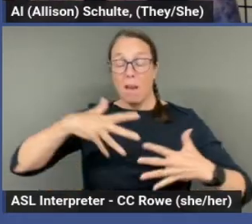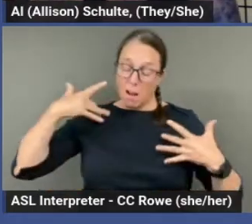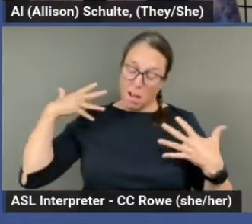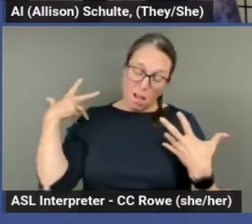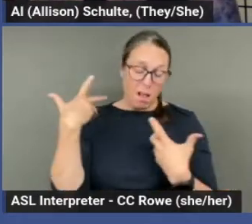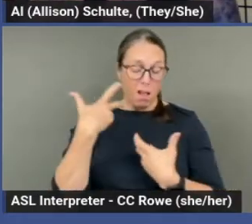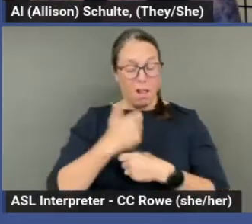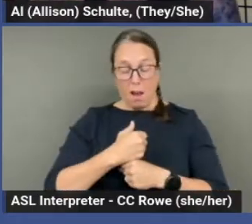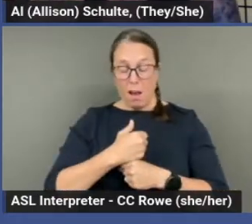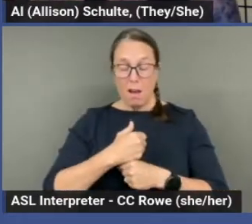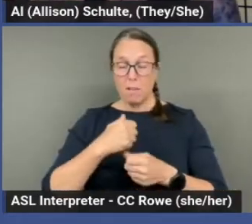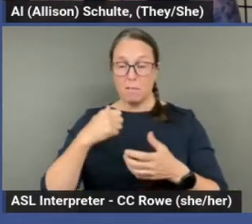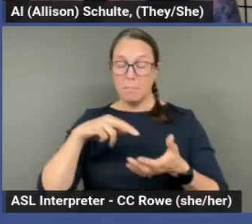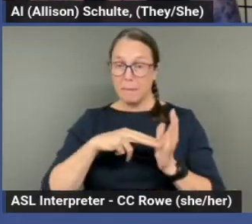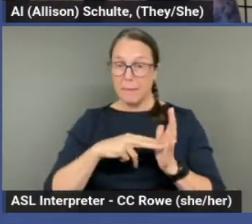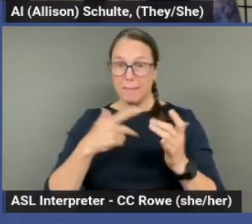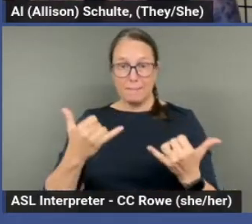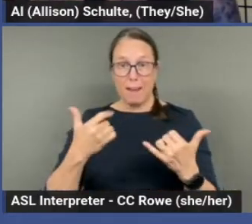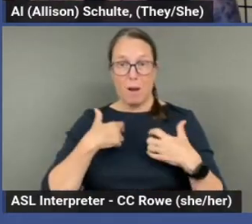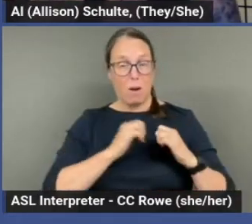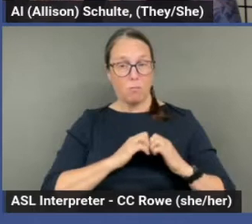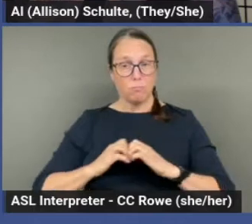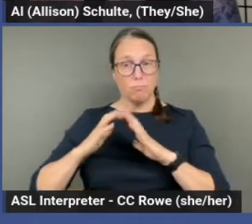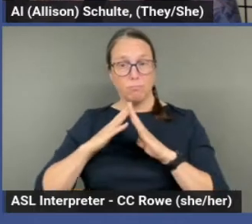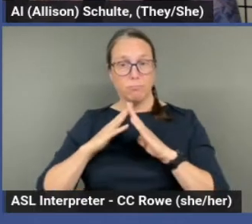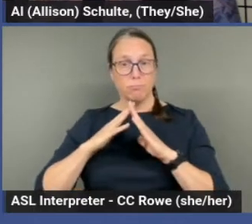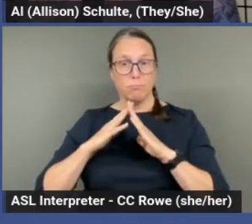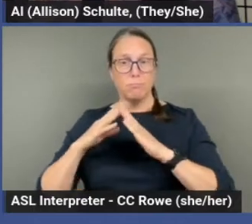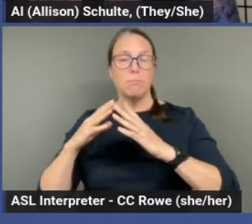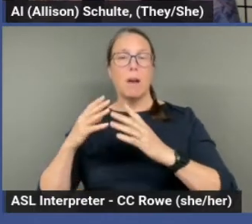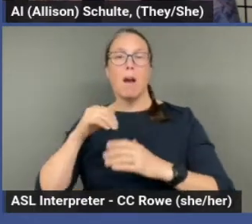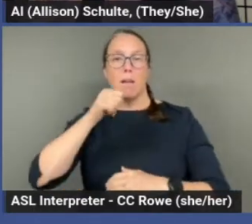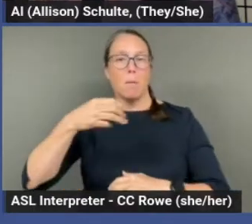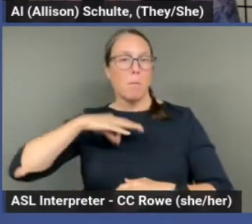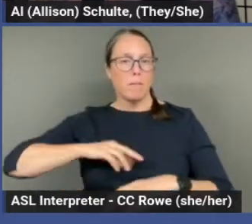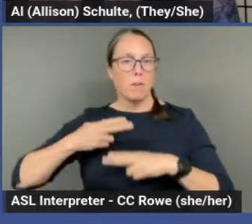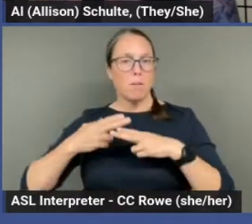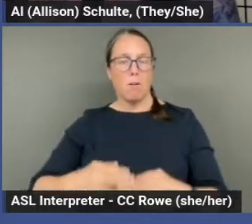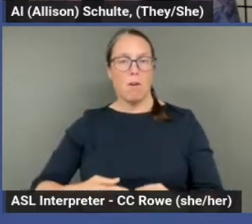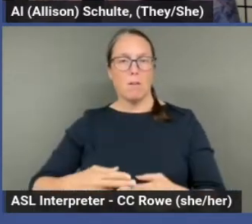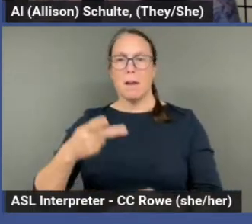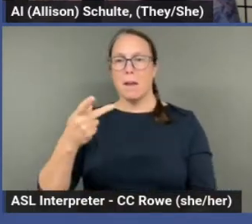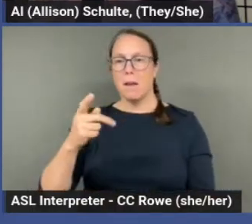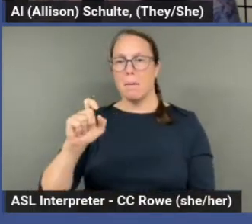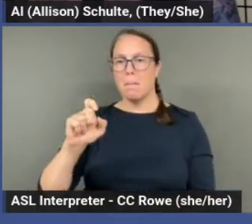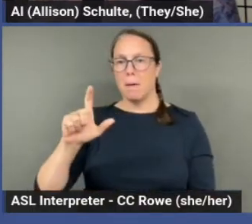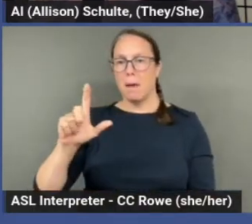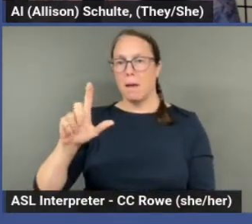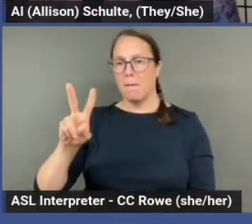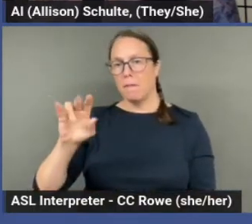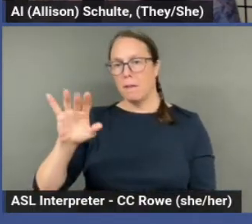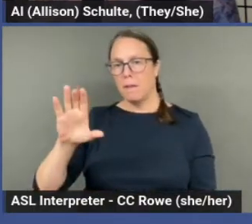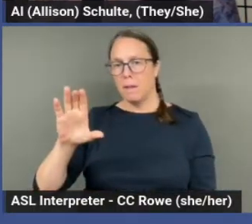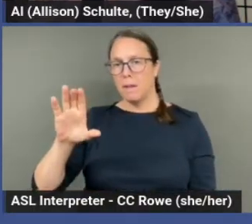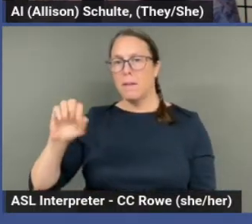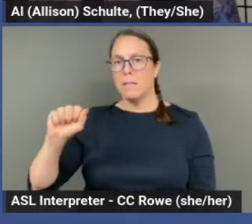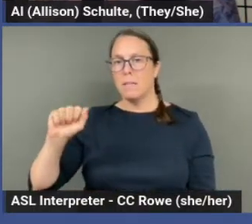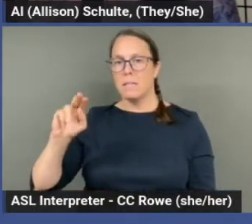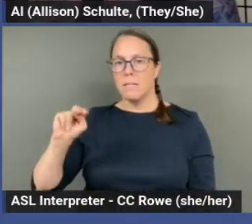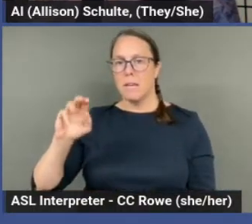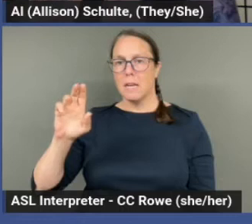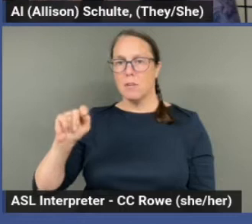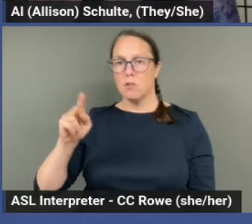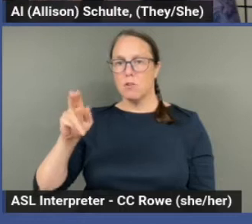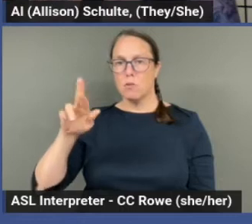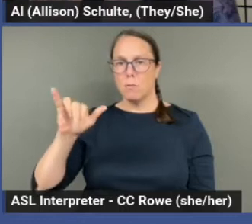founding a nonprofit called Pelvic Sanctuary. Um, so I'm going to talk a little bit about that today. We have